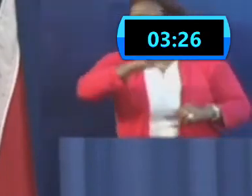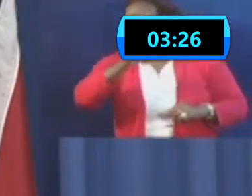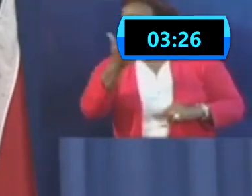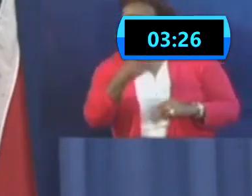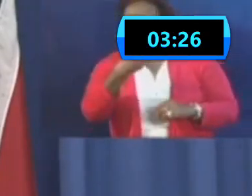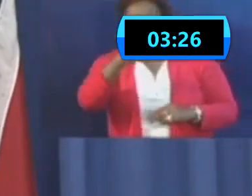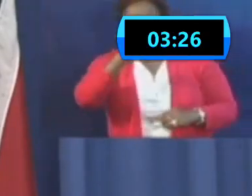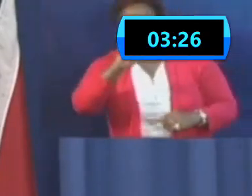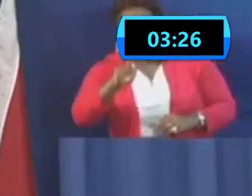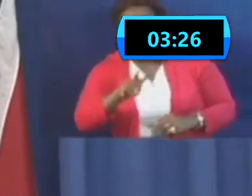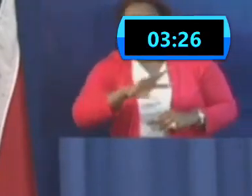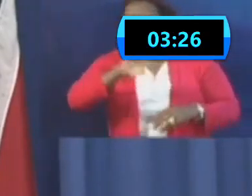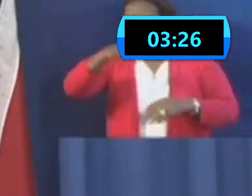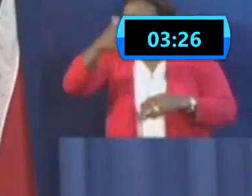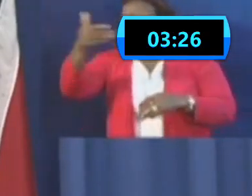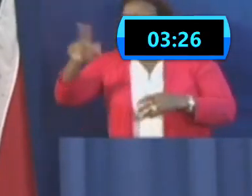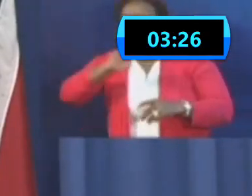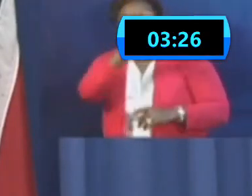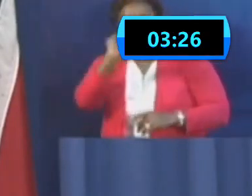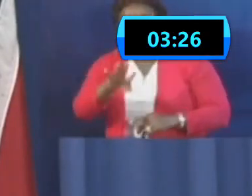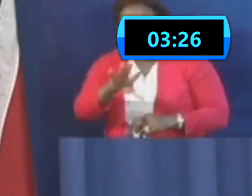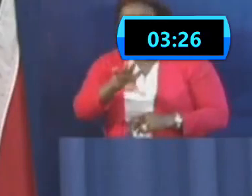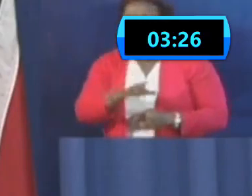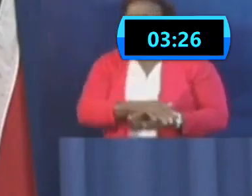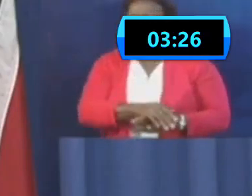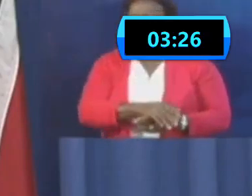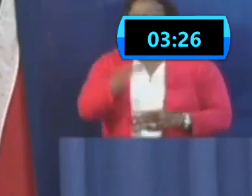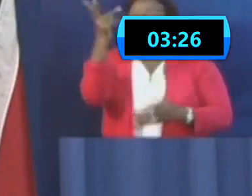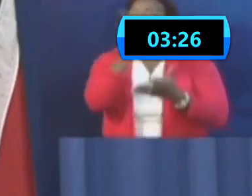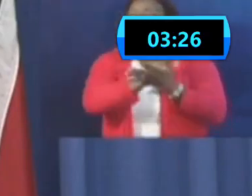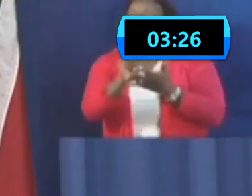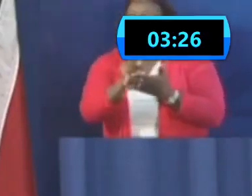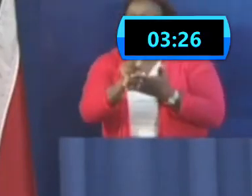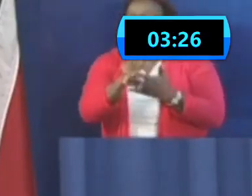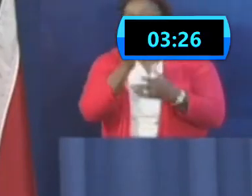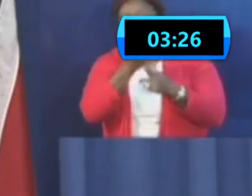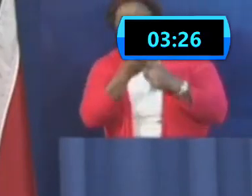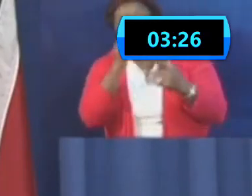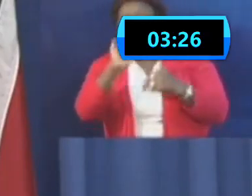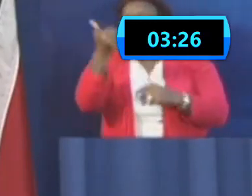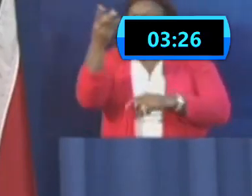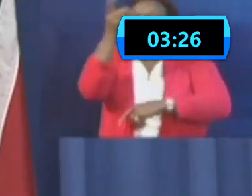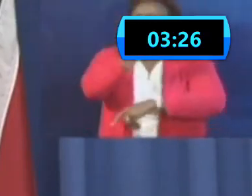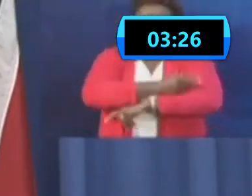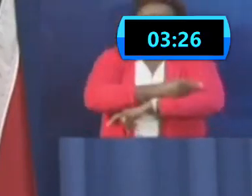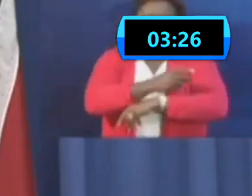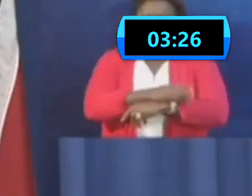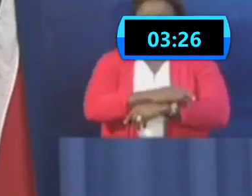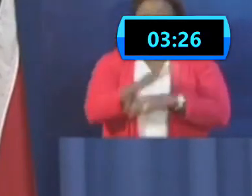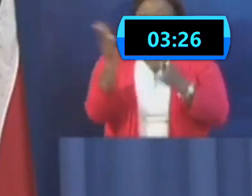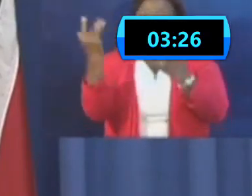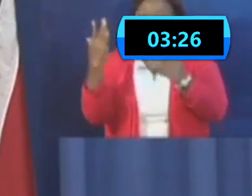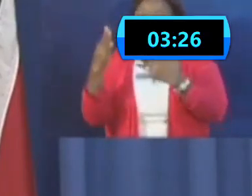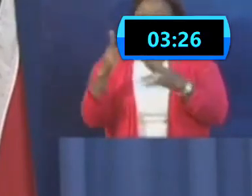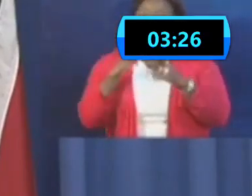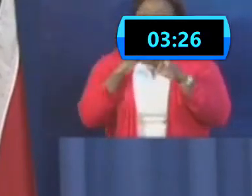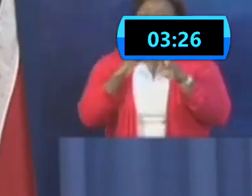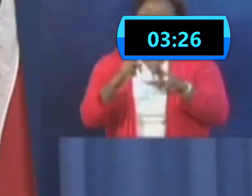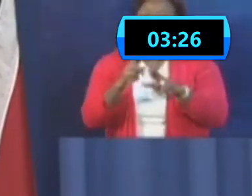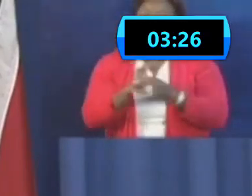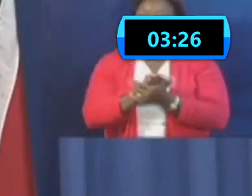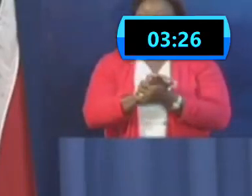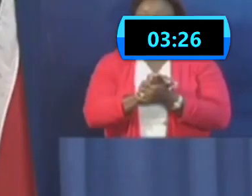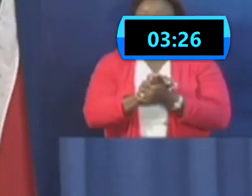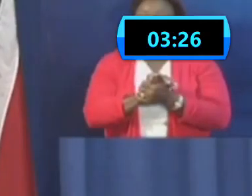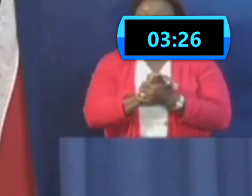HIV, VDRL, whatever is taken, within about a week. A week to 10 days is the average turnaround for any tests taken at the institution and